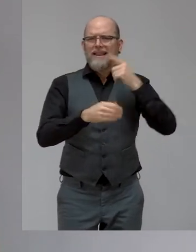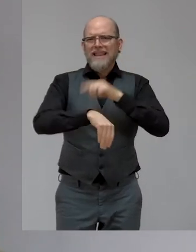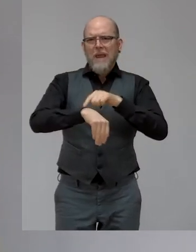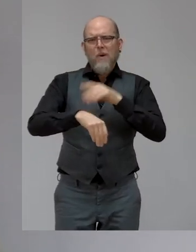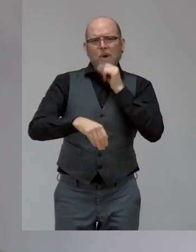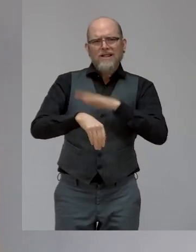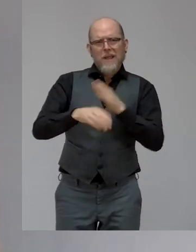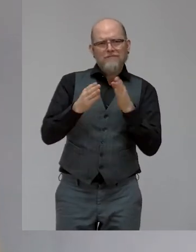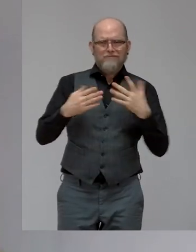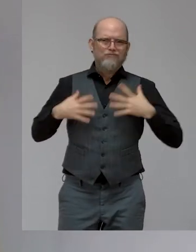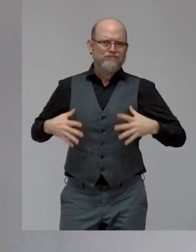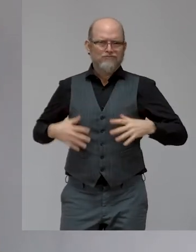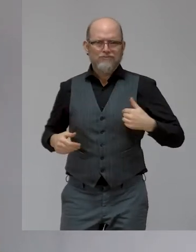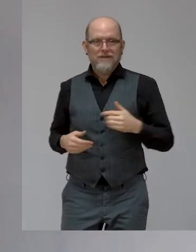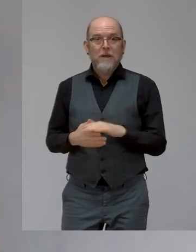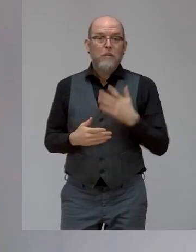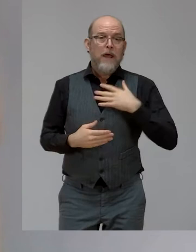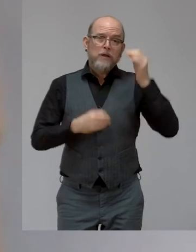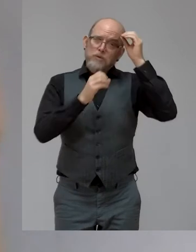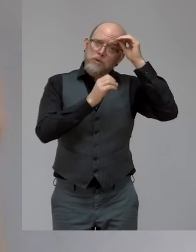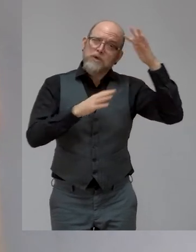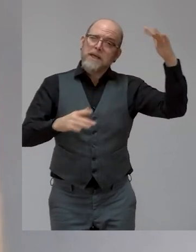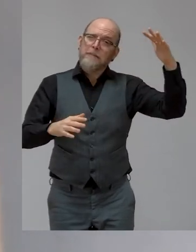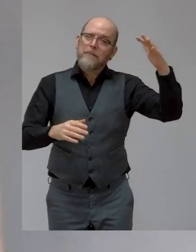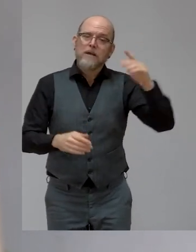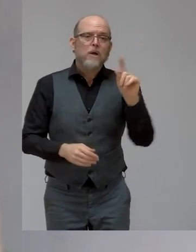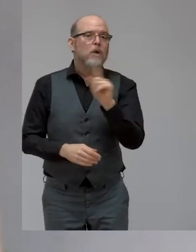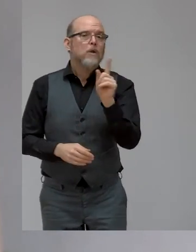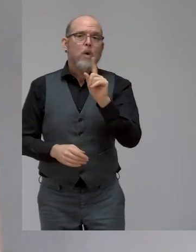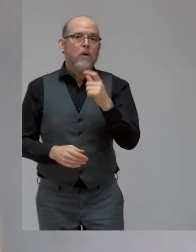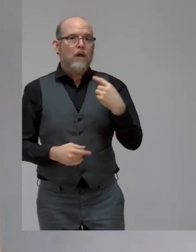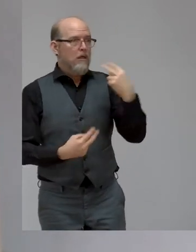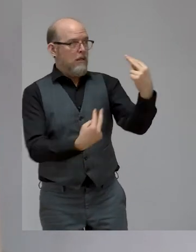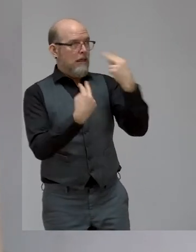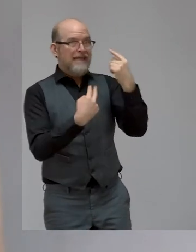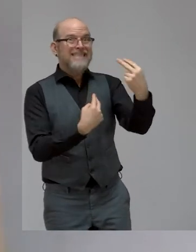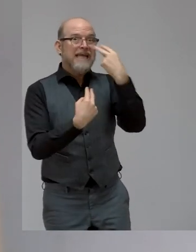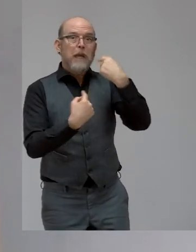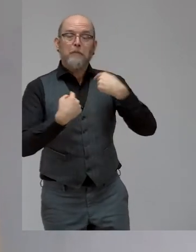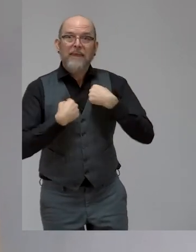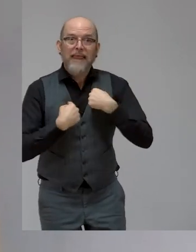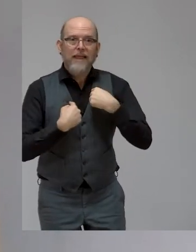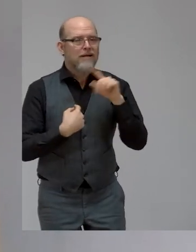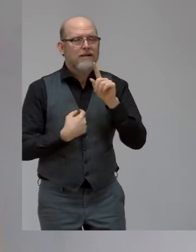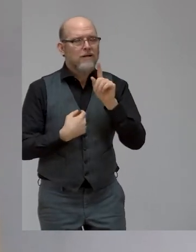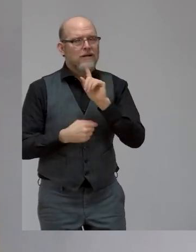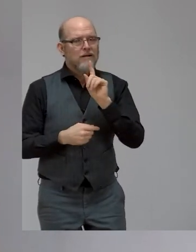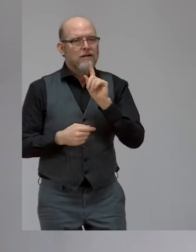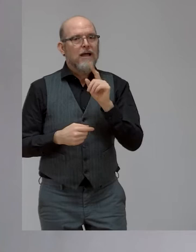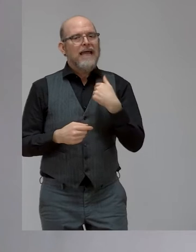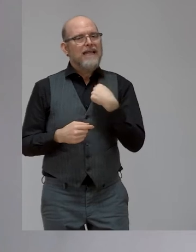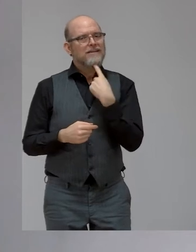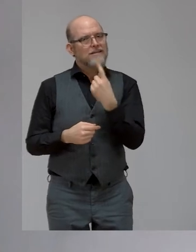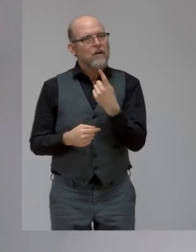have to see me speak very soon. And the reason that would happen is the Valuable